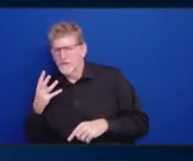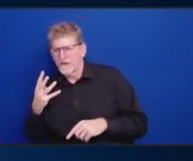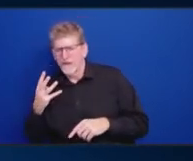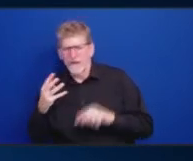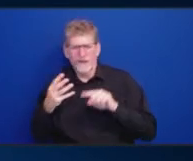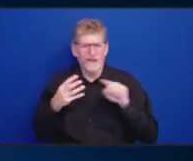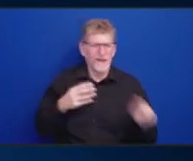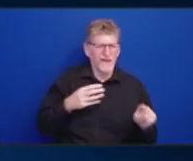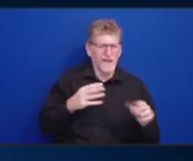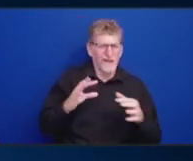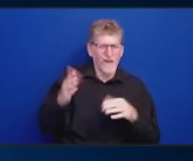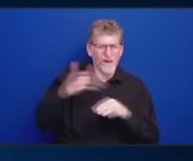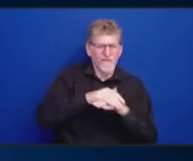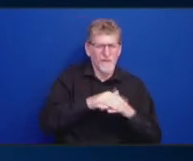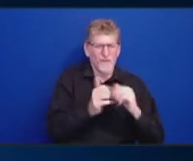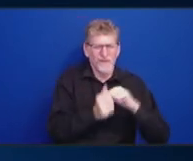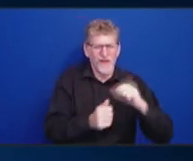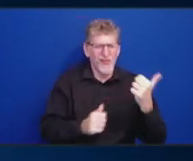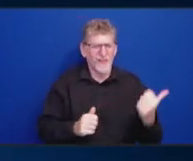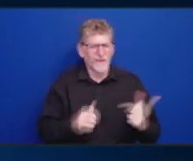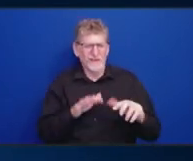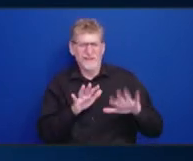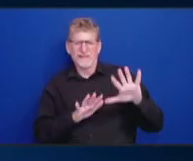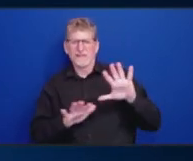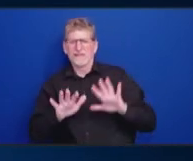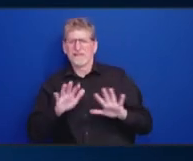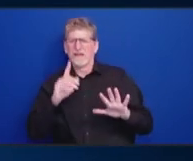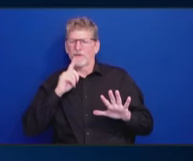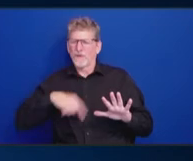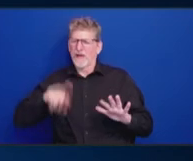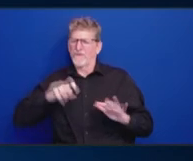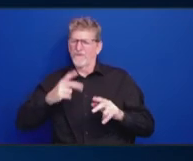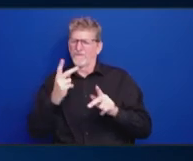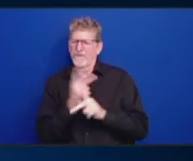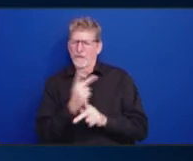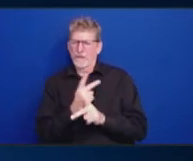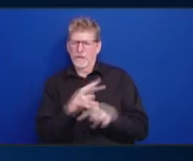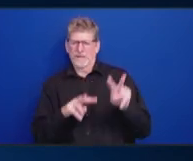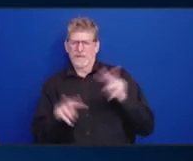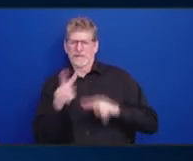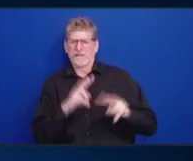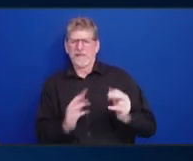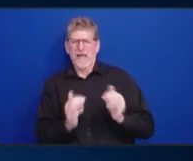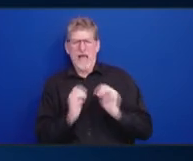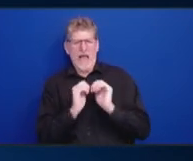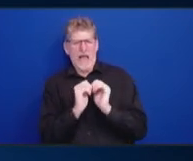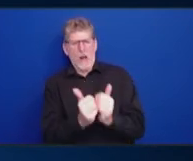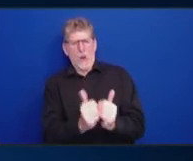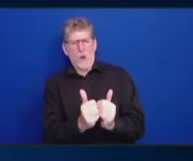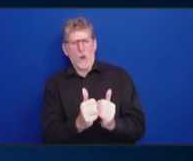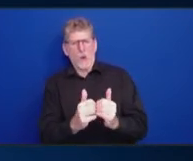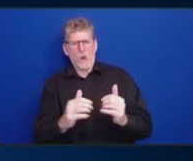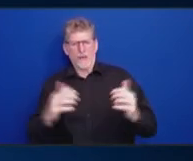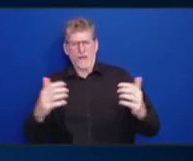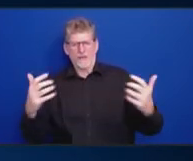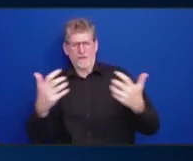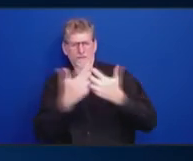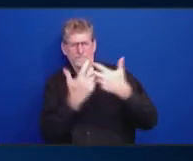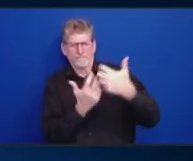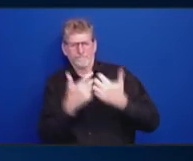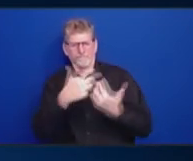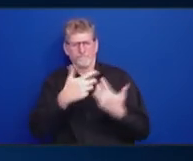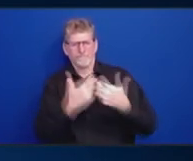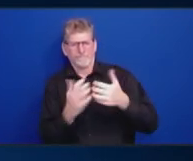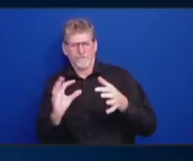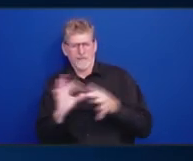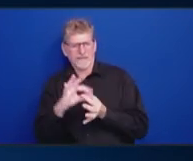think we've just got to figure out, you know, how do we connect the dots? And sometimes maybe immigration is on a